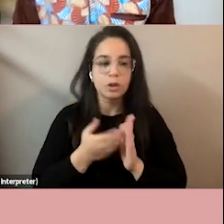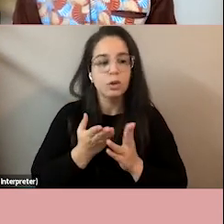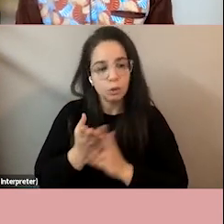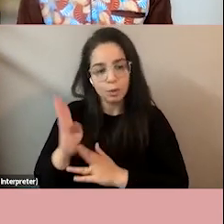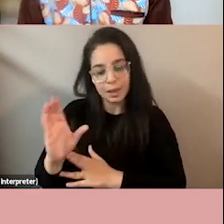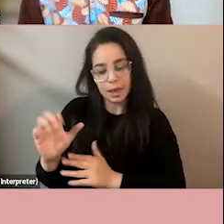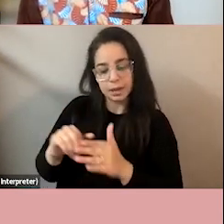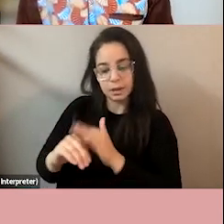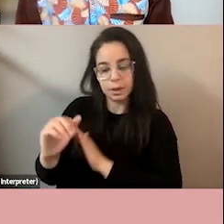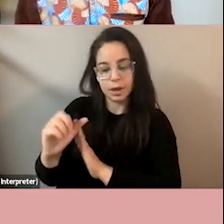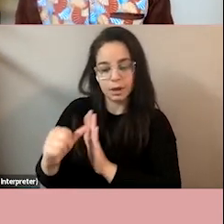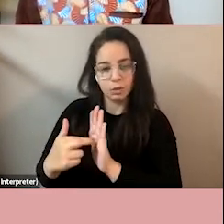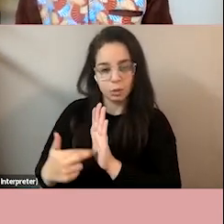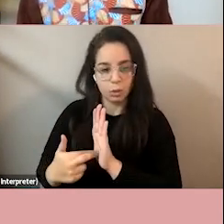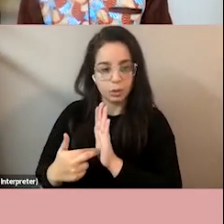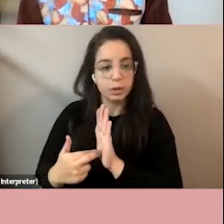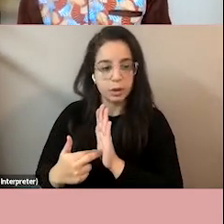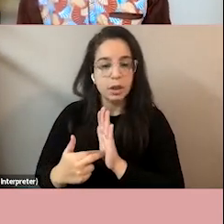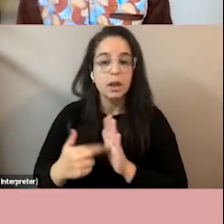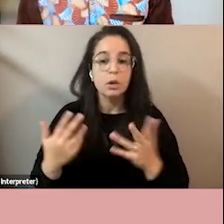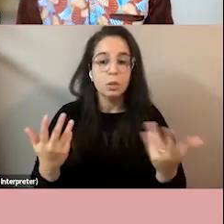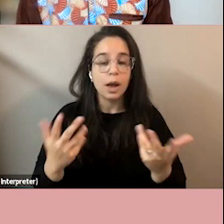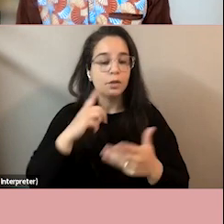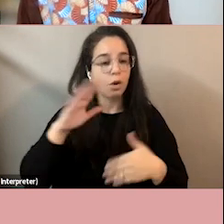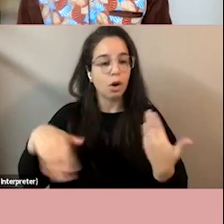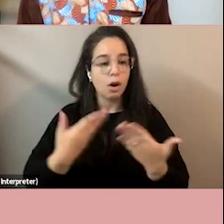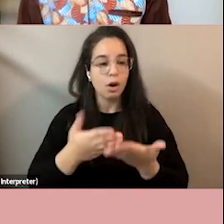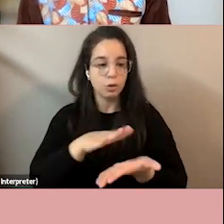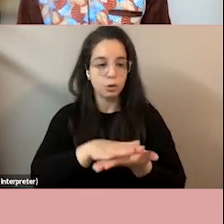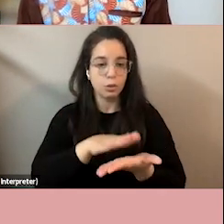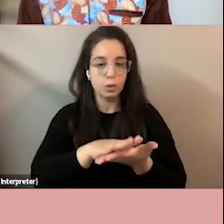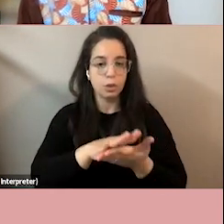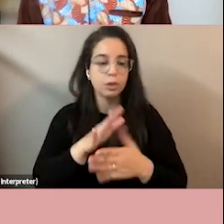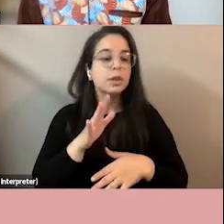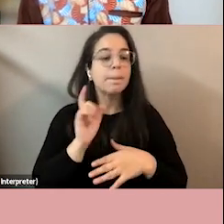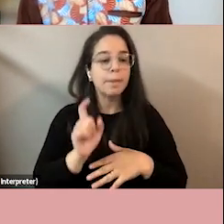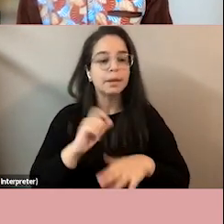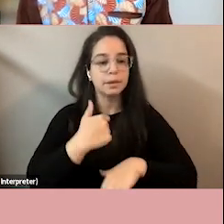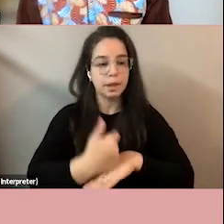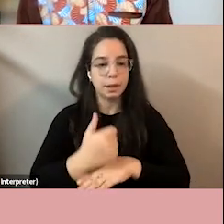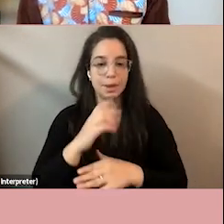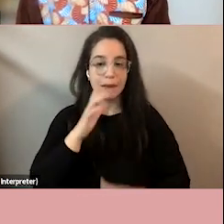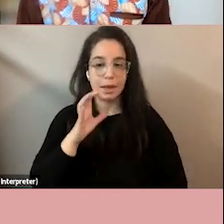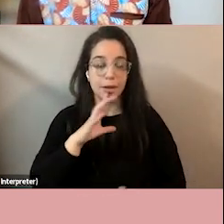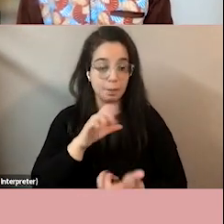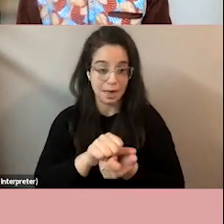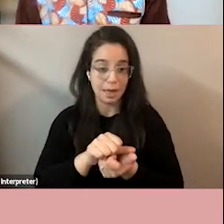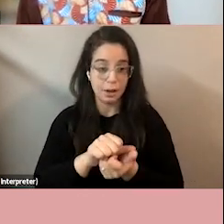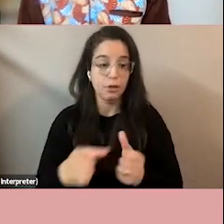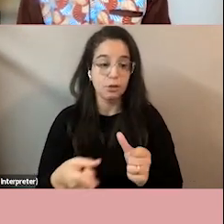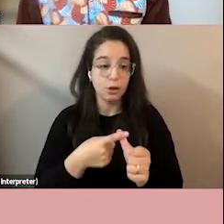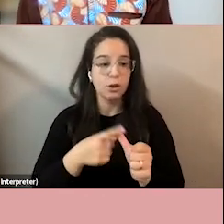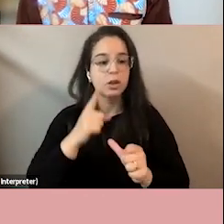accessibility act that all institutions have to have an accessibility committee that are responsible for